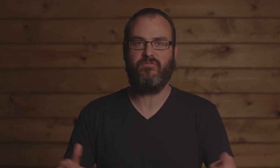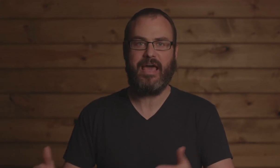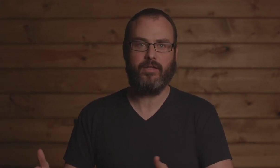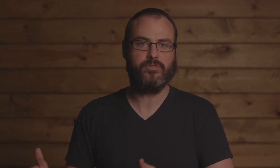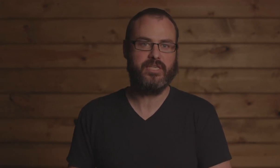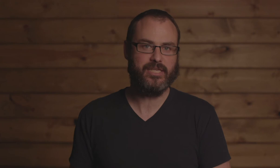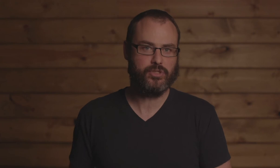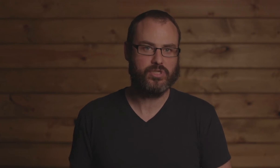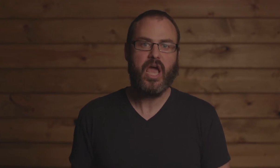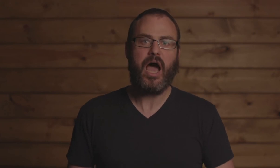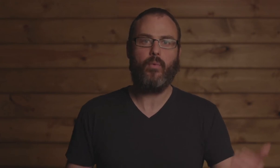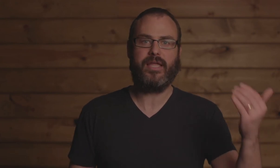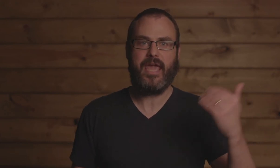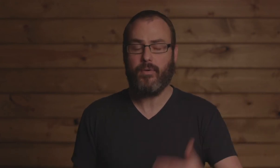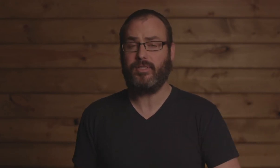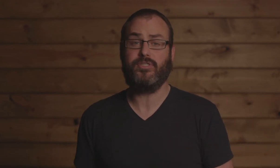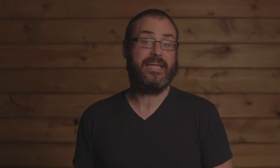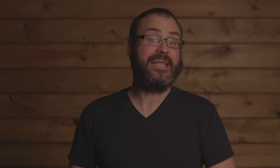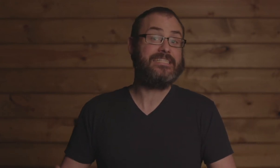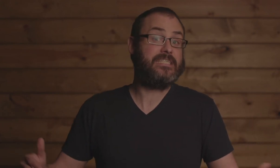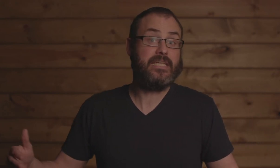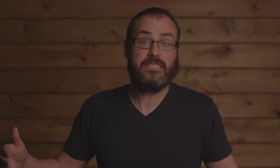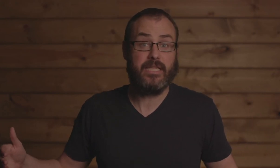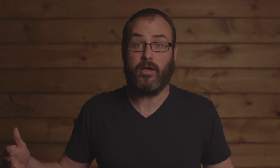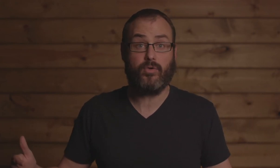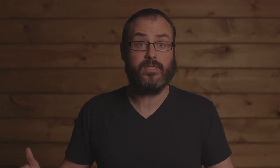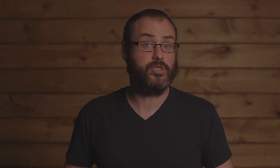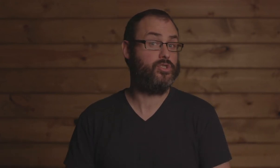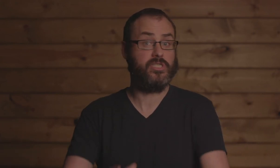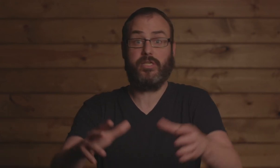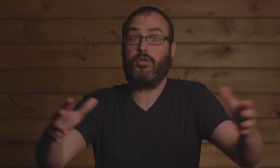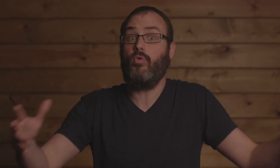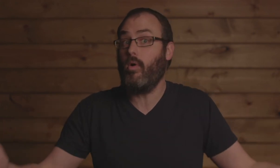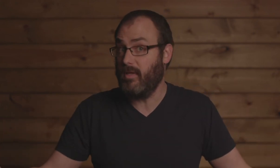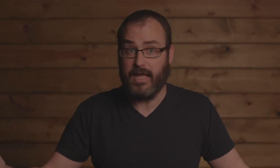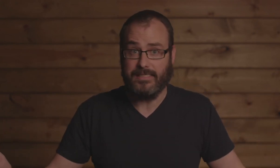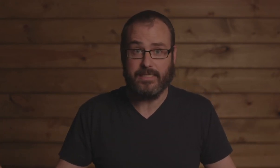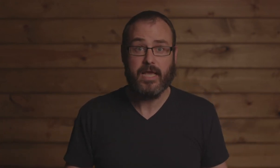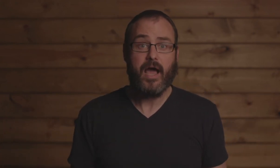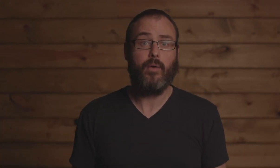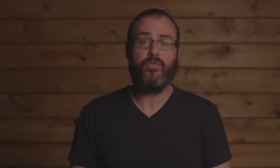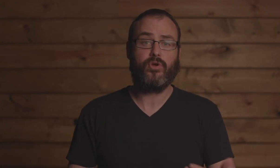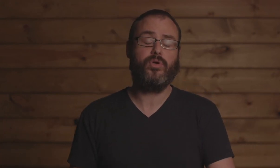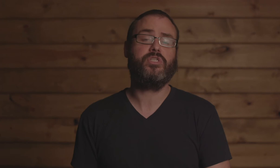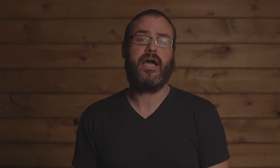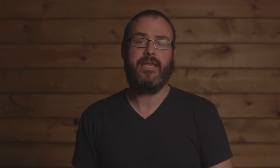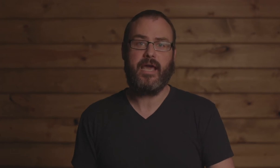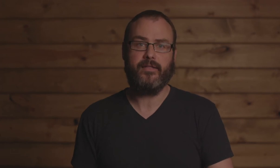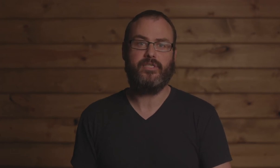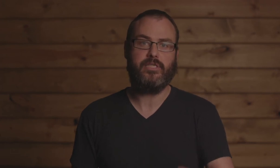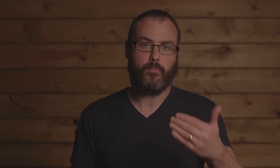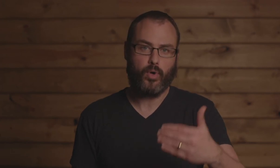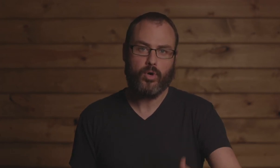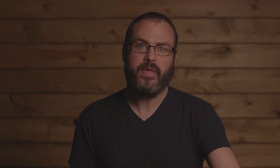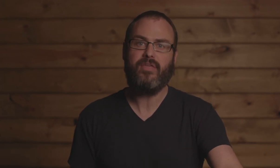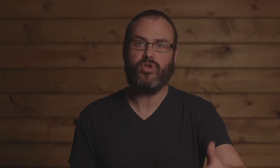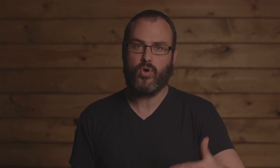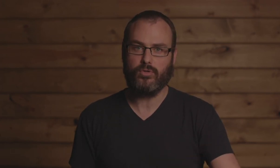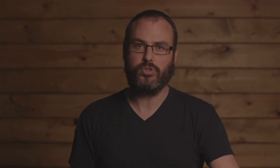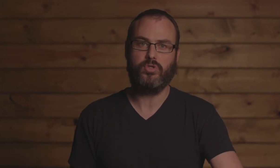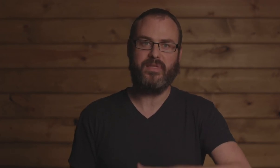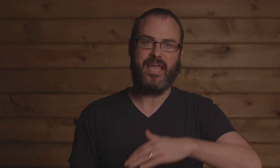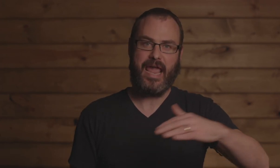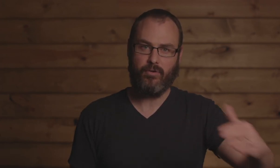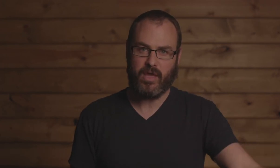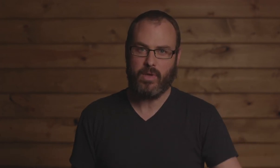Christian values and issues. I want characters that, incidentally, are Christian, just there to normalize it. I want the Christian ideology to permeate